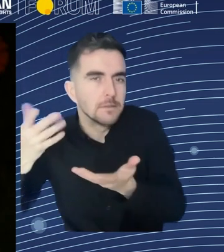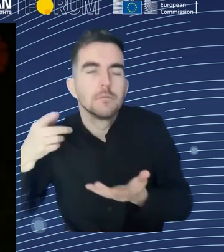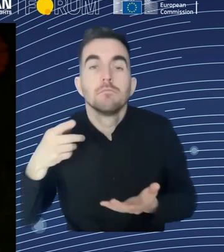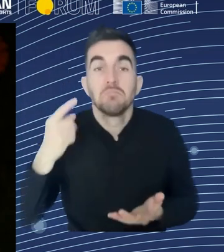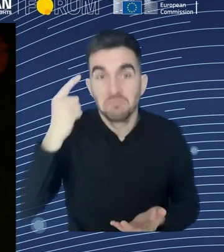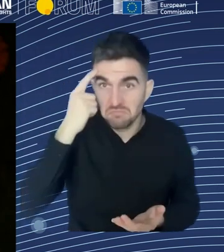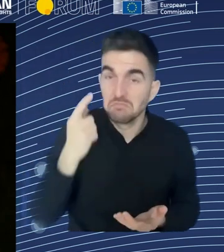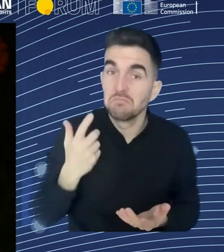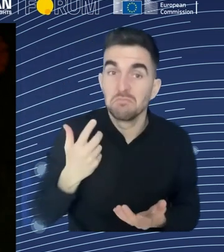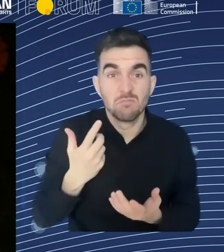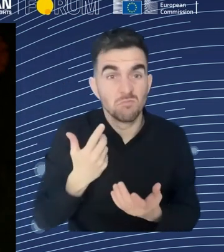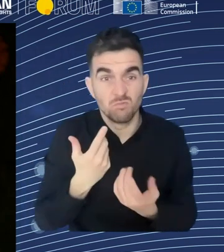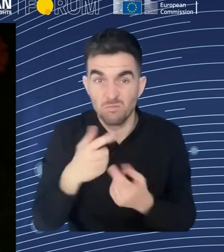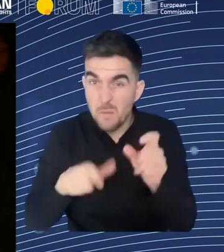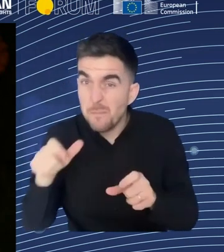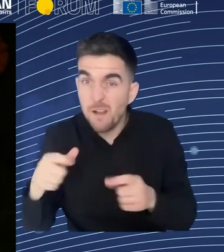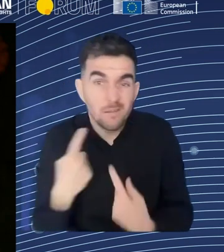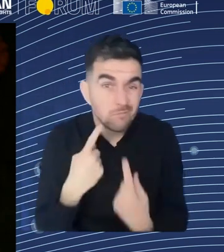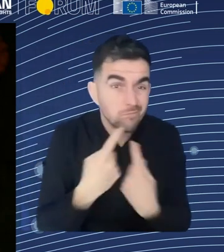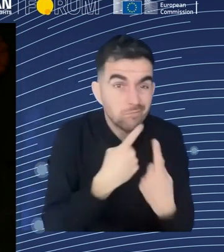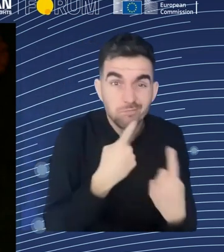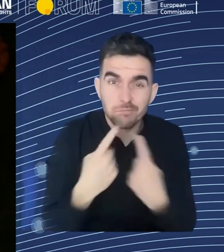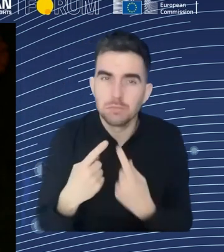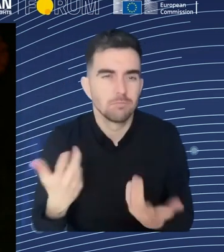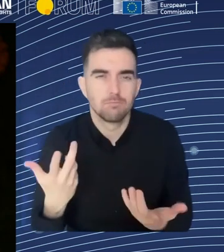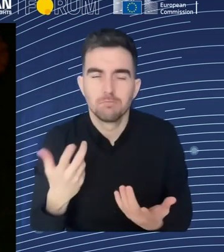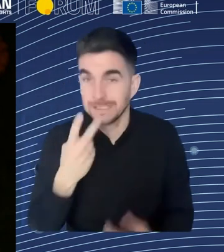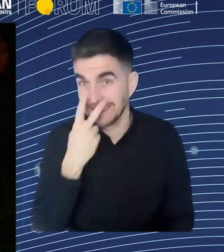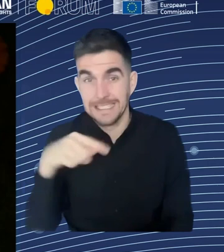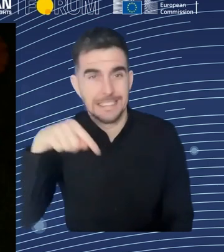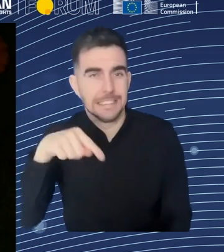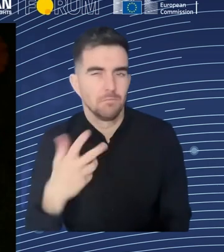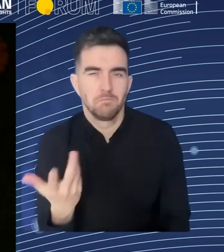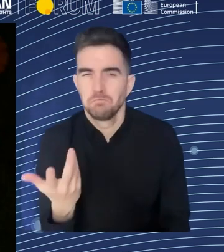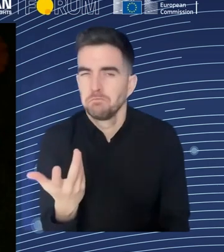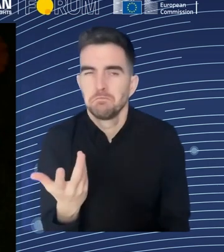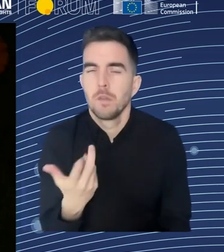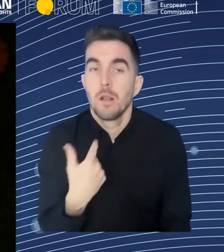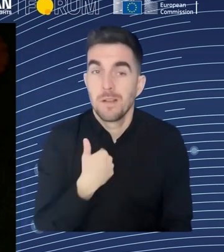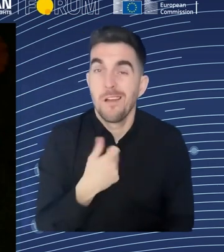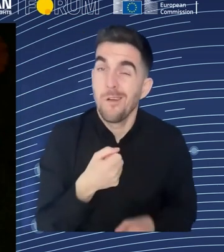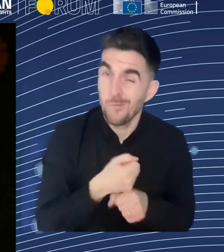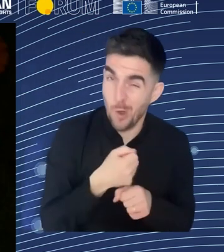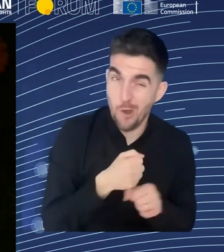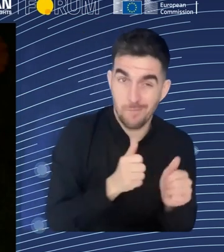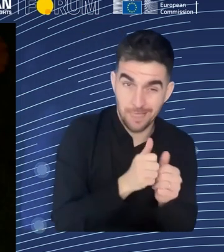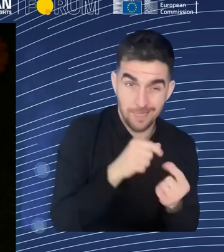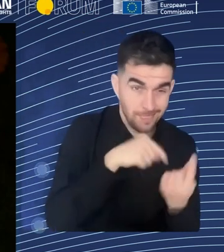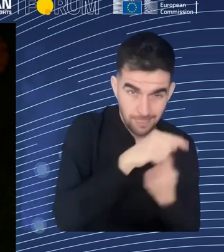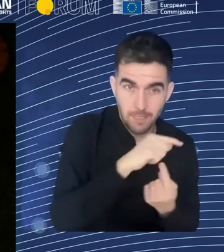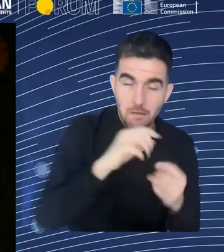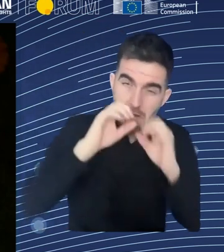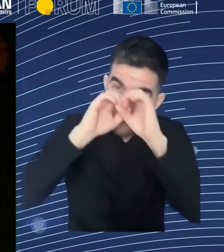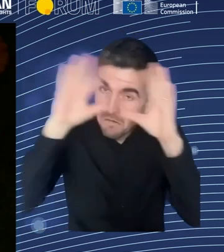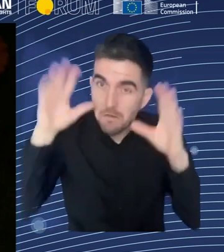anthropologists talk about individual. For instance, in Oceania, you know, there are some community, the Kanak community, New Caledonia, the Maori community, but also in